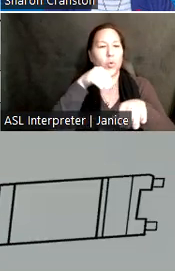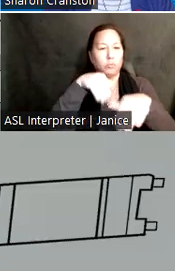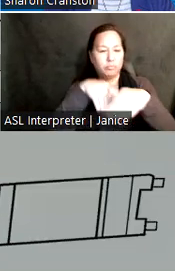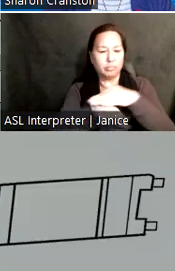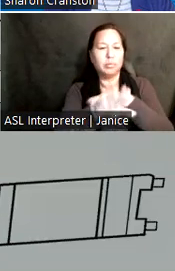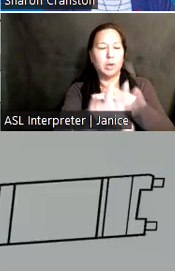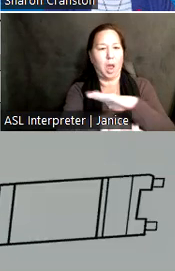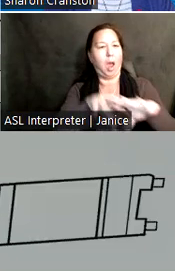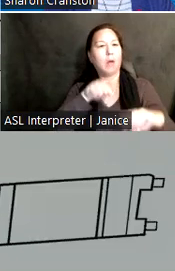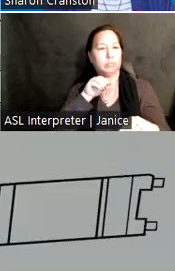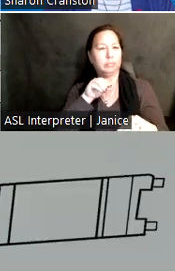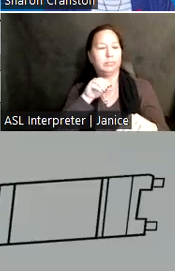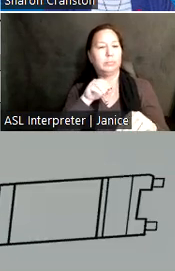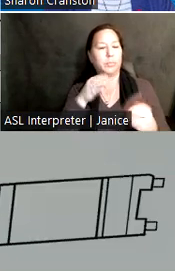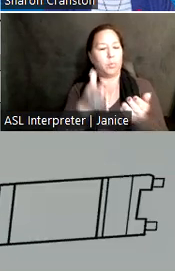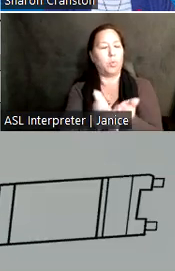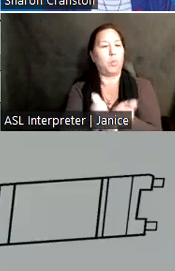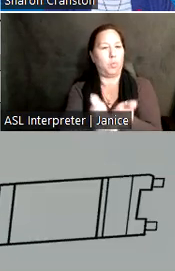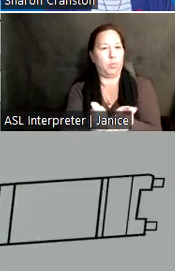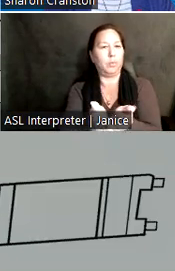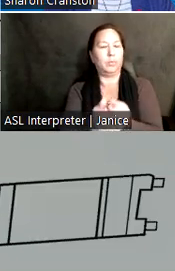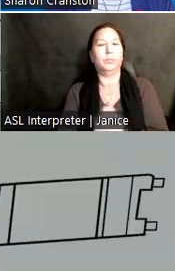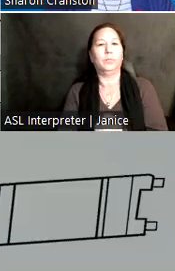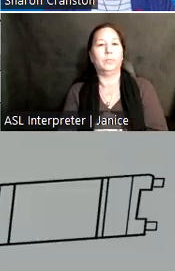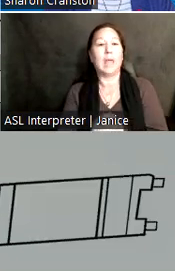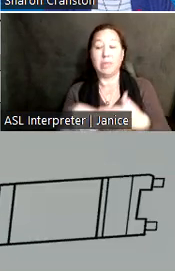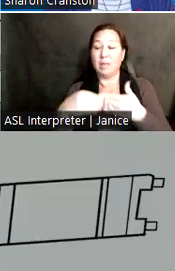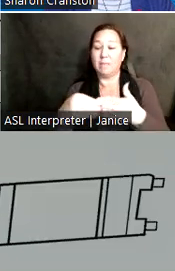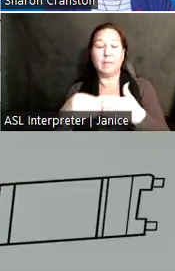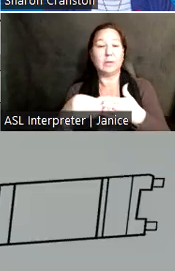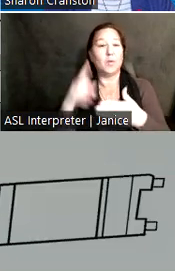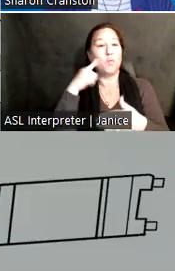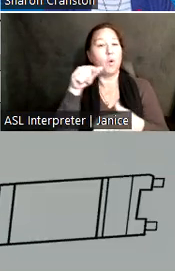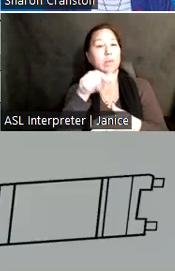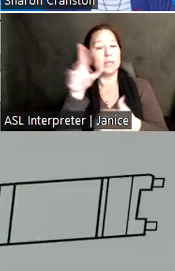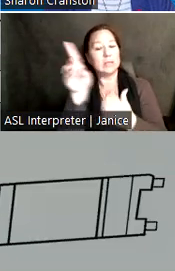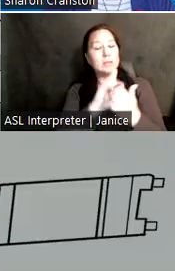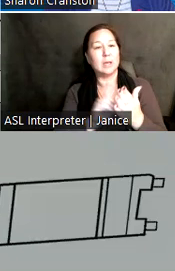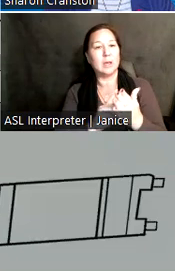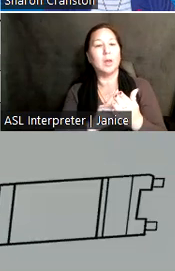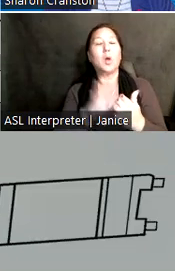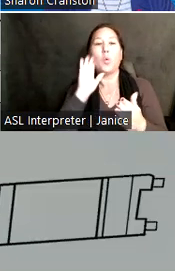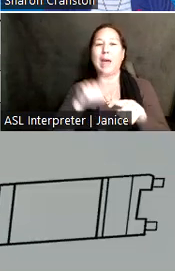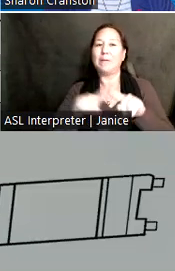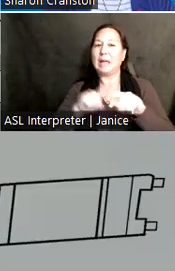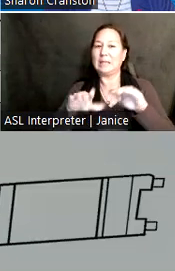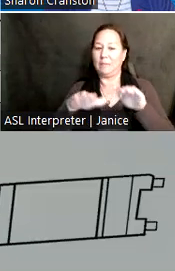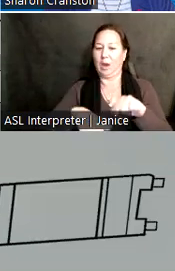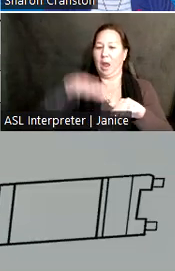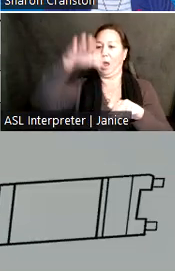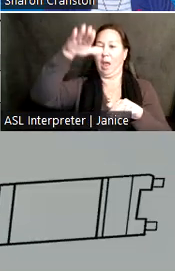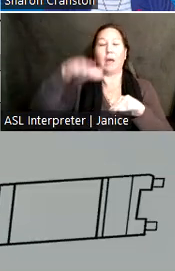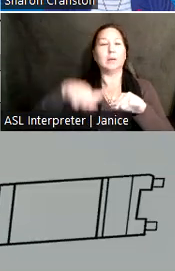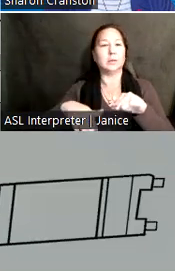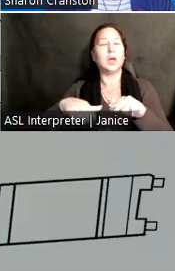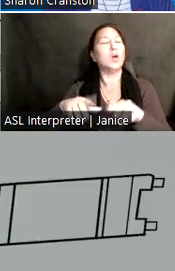bow loading berth. The flexibility of the barge design allows for different loading heights, so the dock will be able to accommodate any